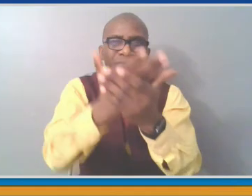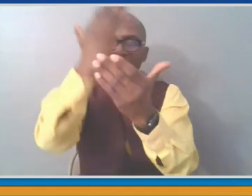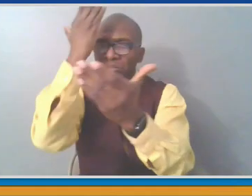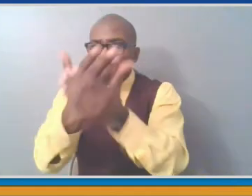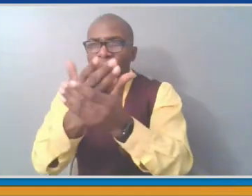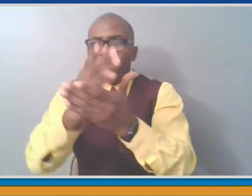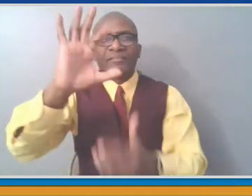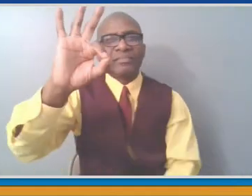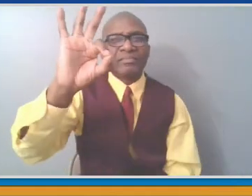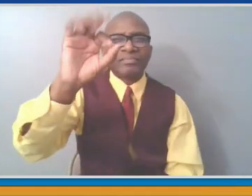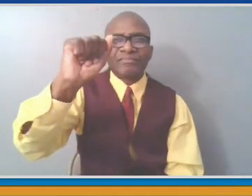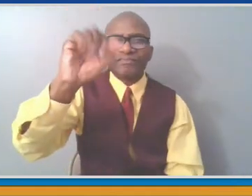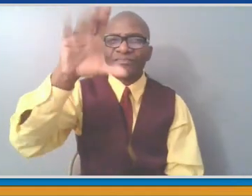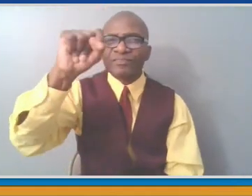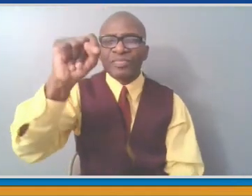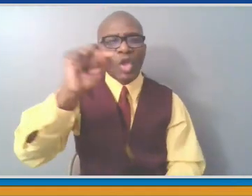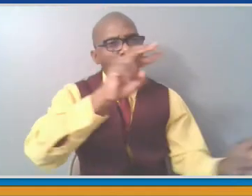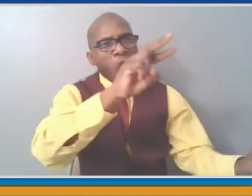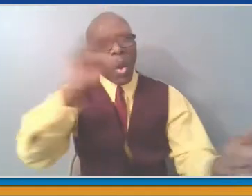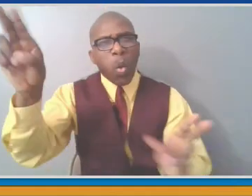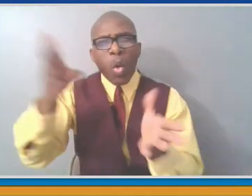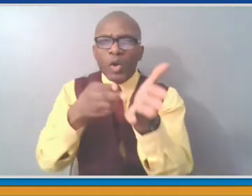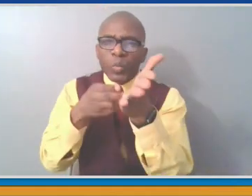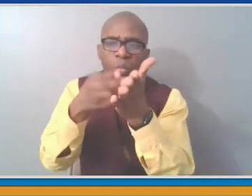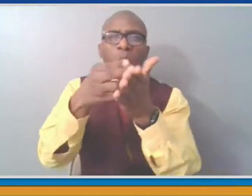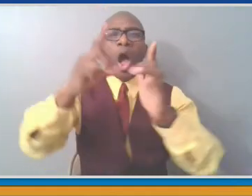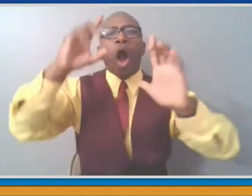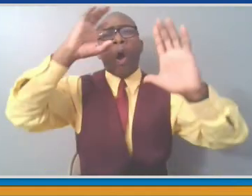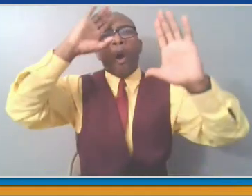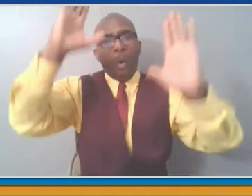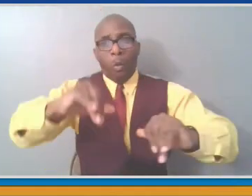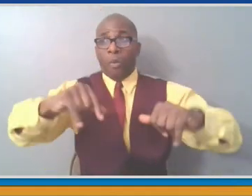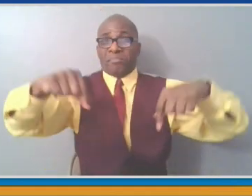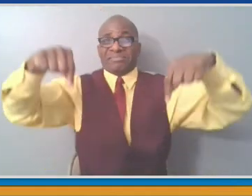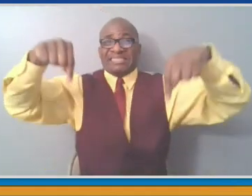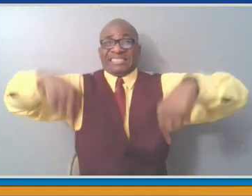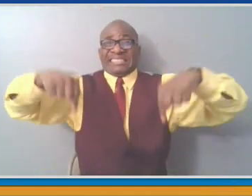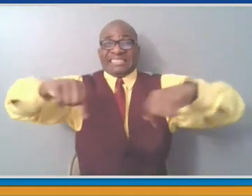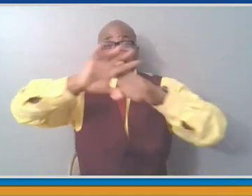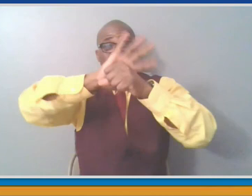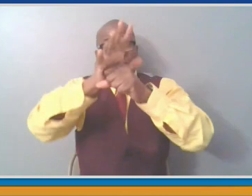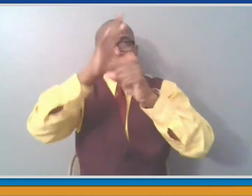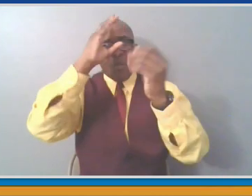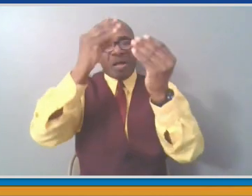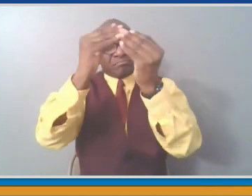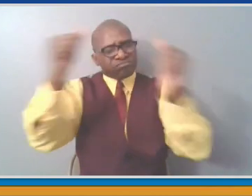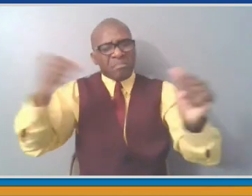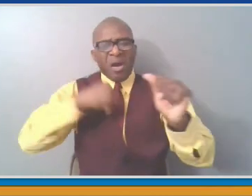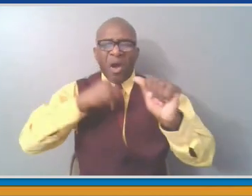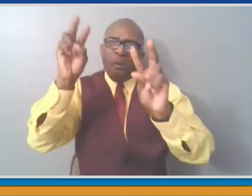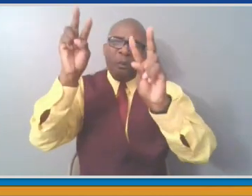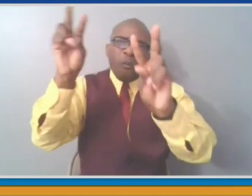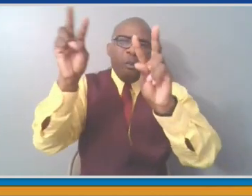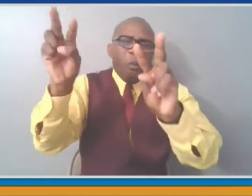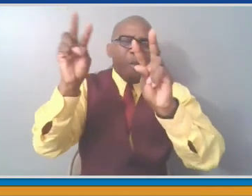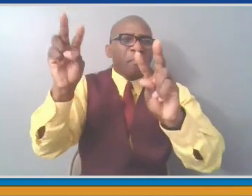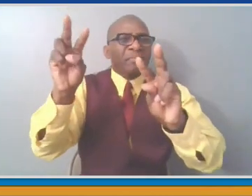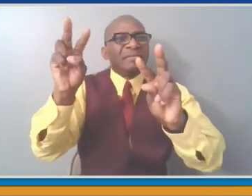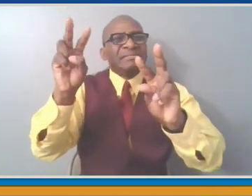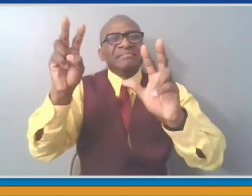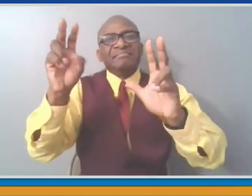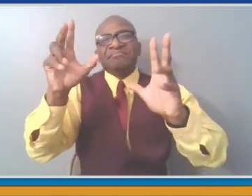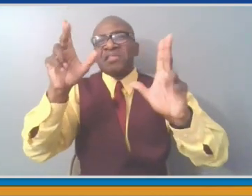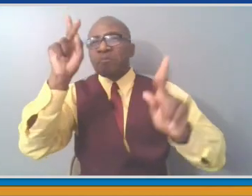I will go out and have lunch once again with Mr. Jenkins. We'll find a similar restaurant that we once had lunch in. We'll go back again. We won't have